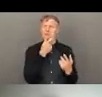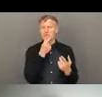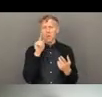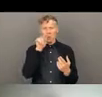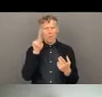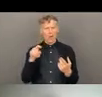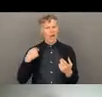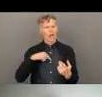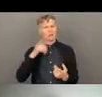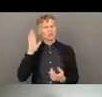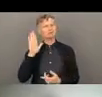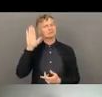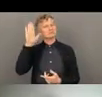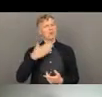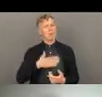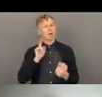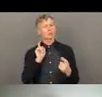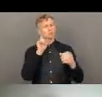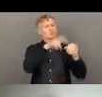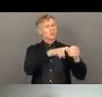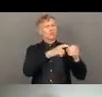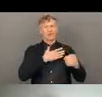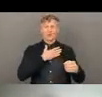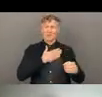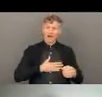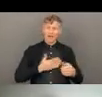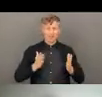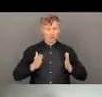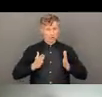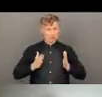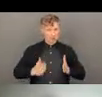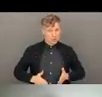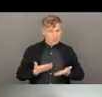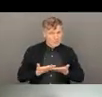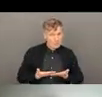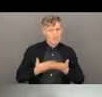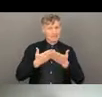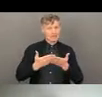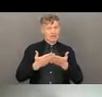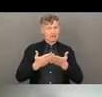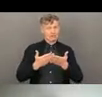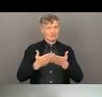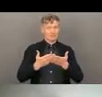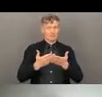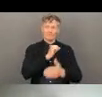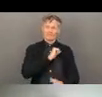provide, to provide humanitarian aid in an efficient manner.